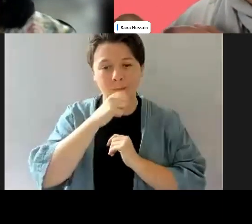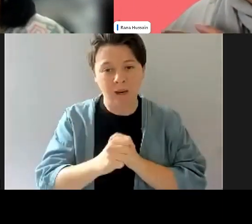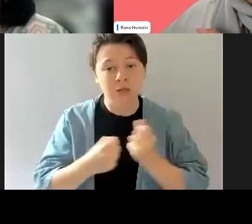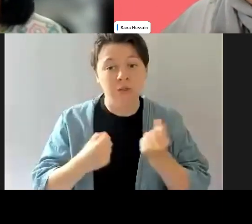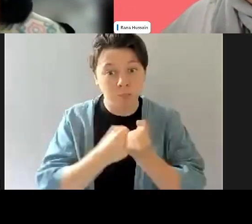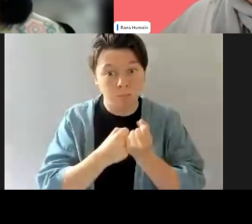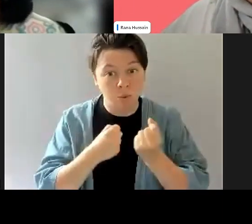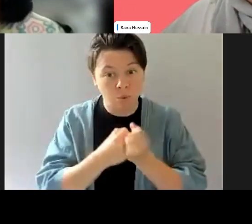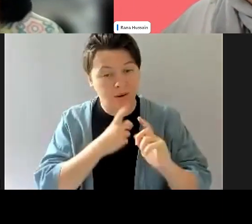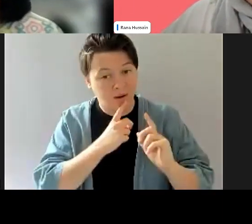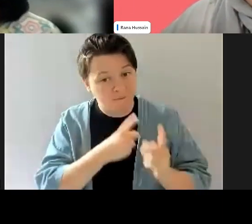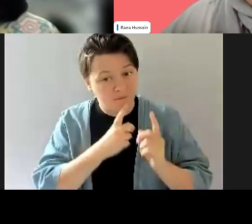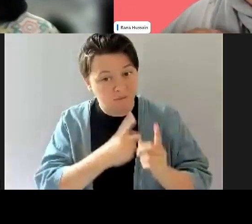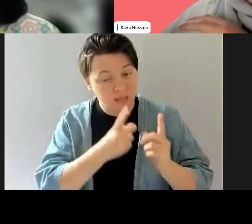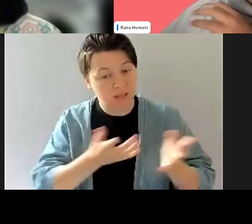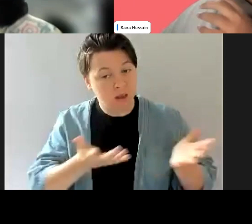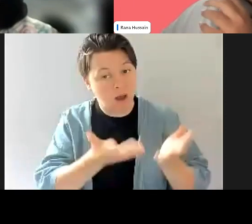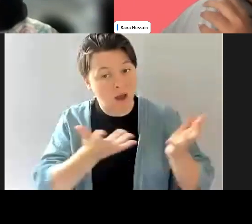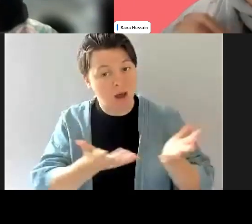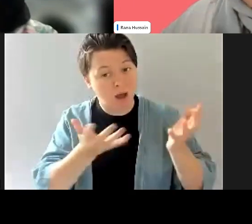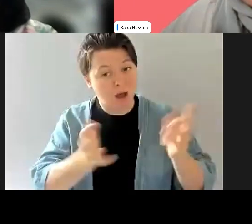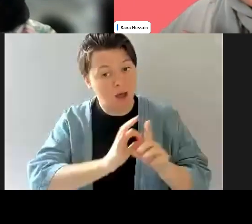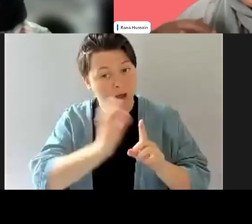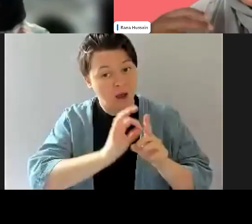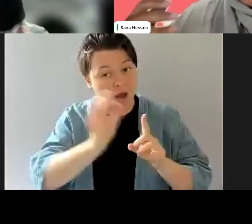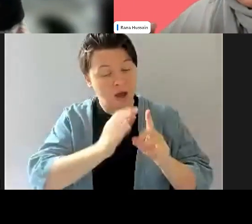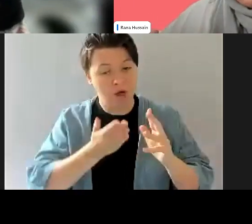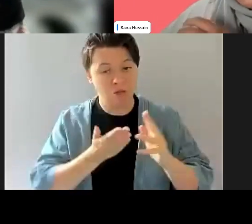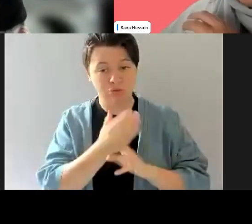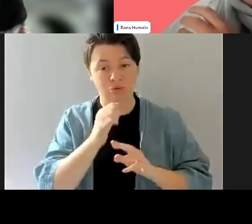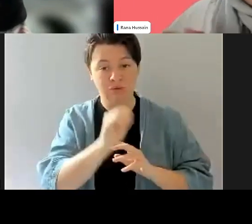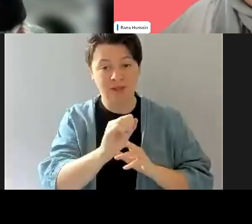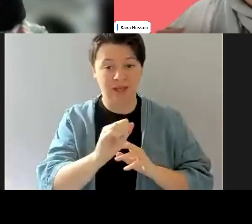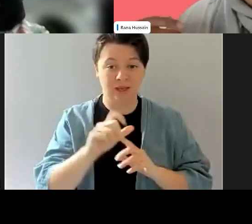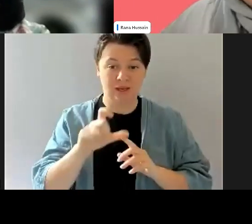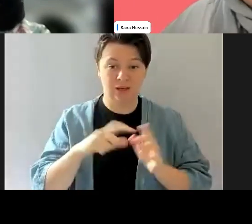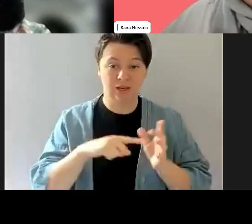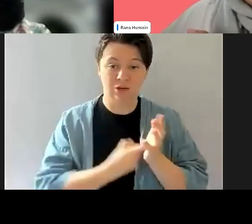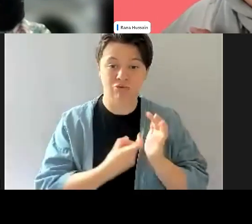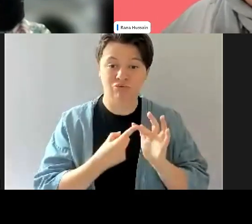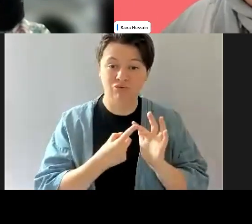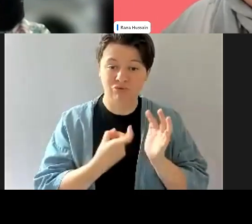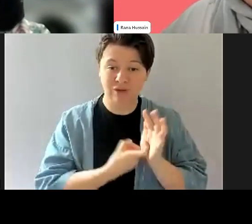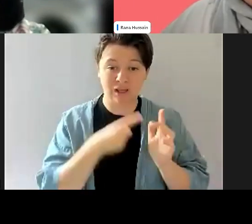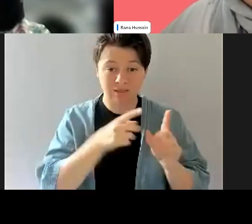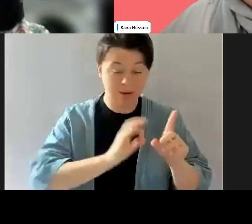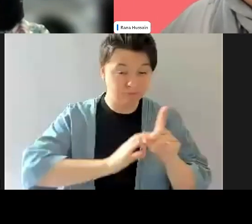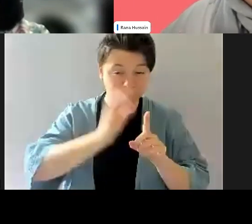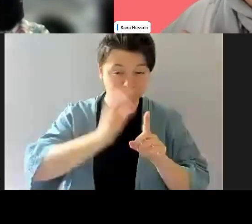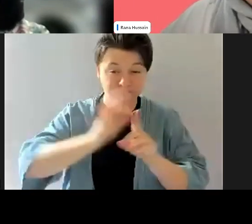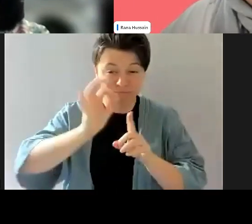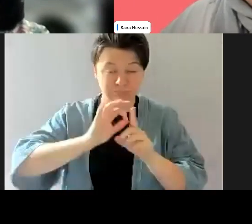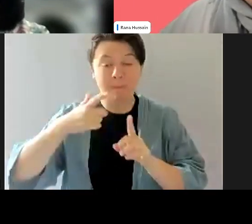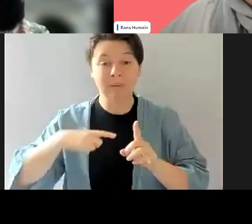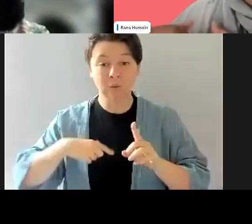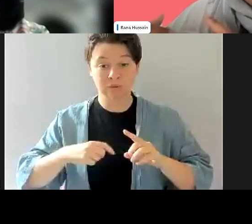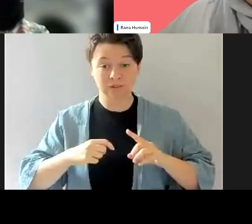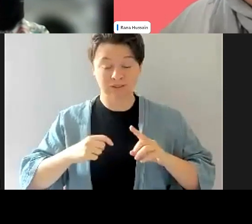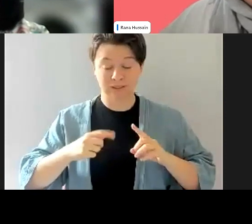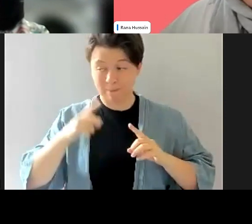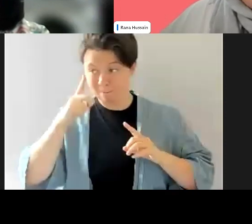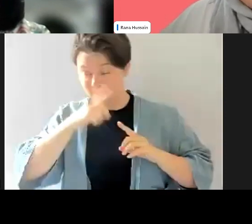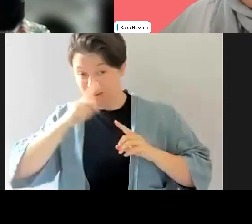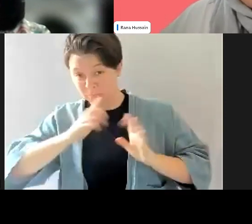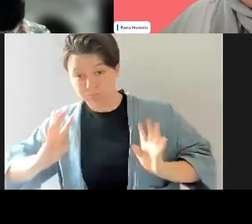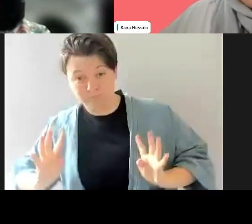advice and advancement, um, throughout their career and progress forward because other people are lifting them up. And so what